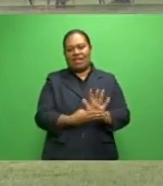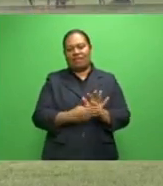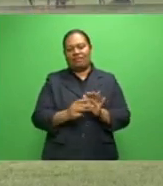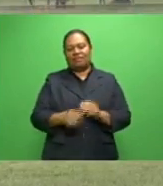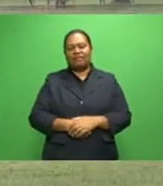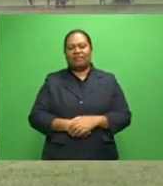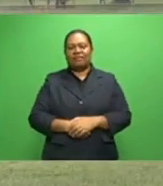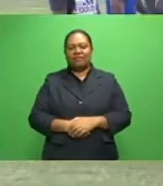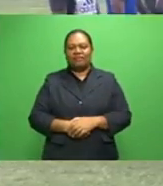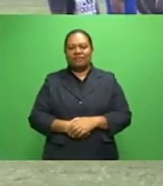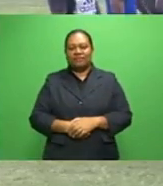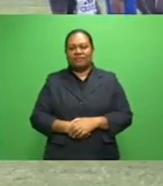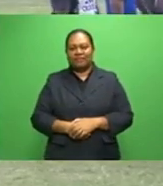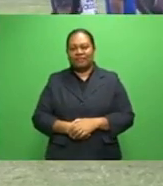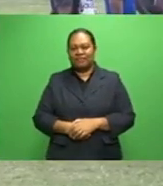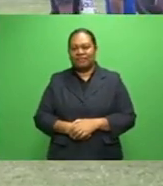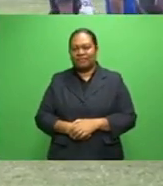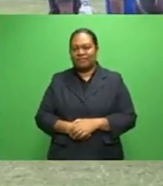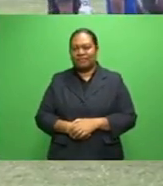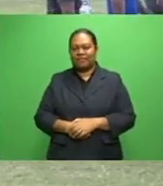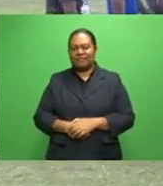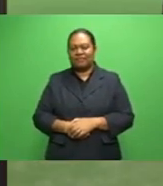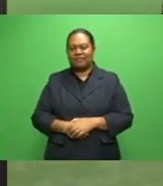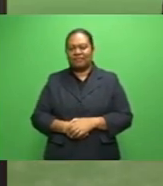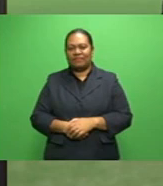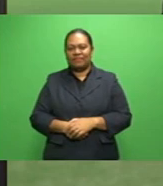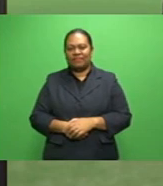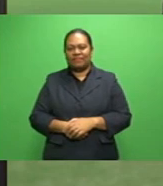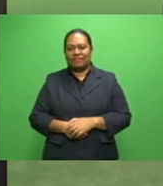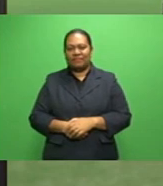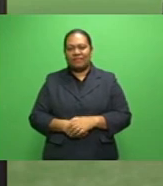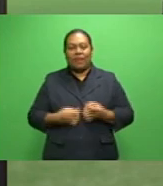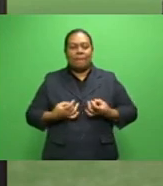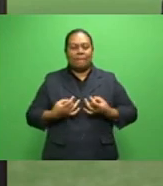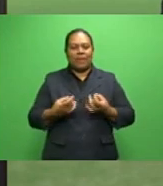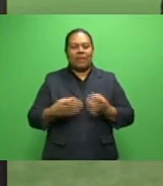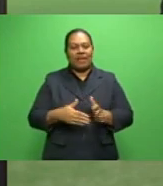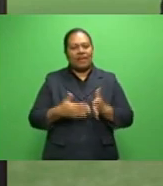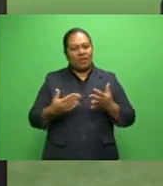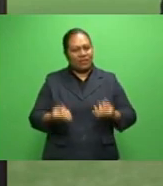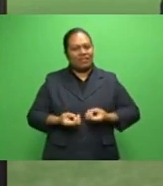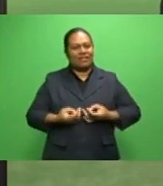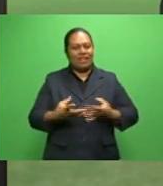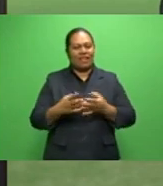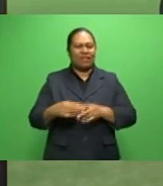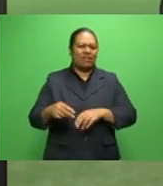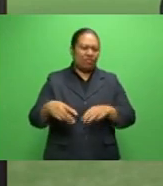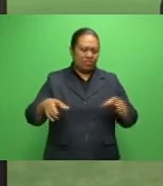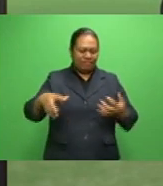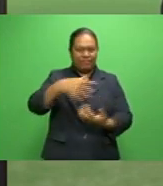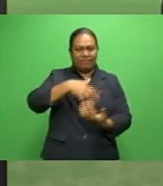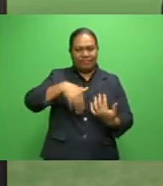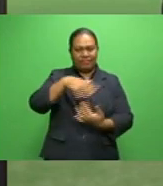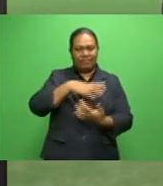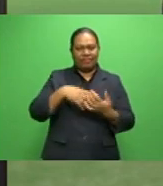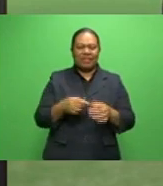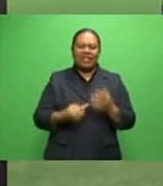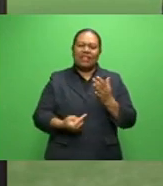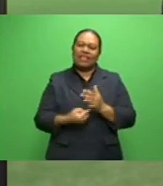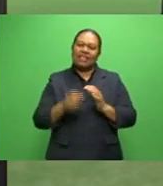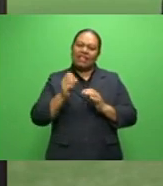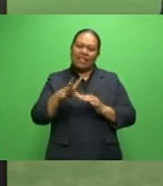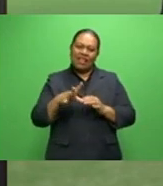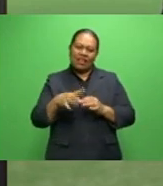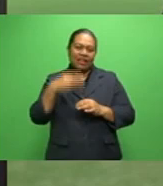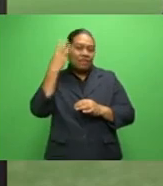Park. Philippa Naikaso, FBC Sports. Preparation has started for a combined T20 competition for men and